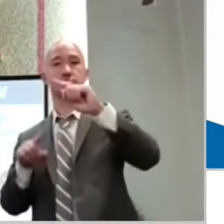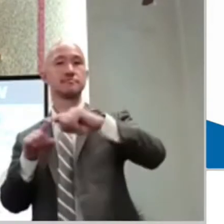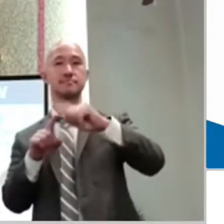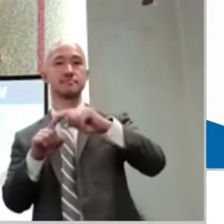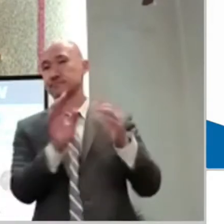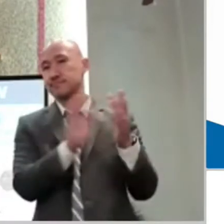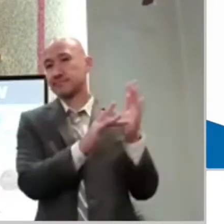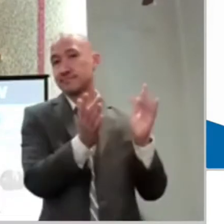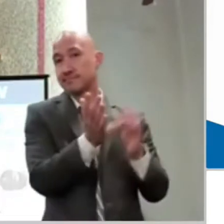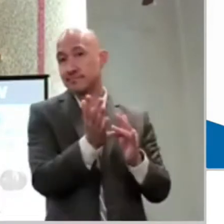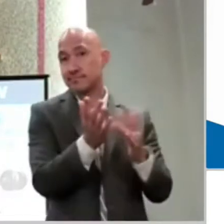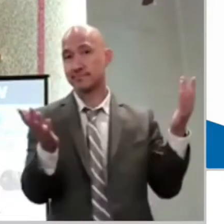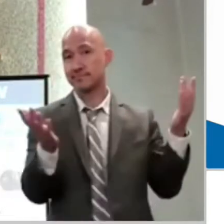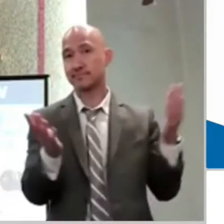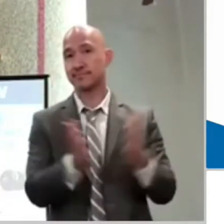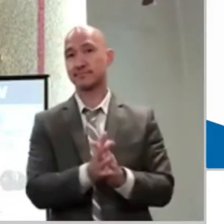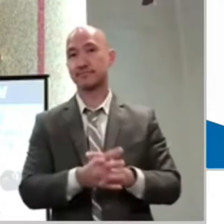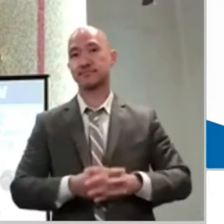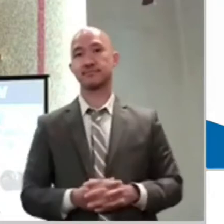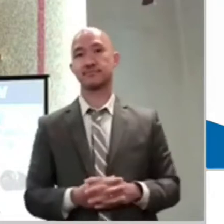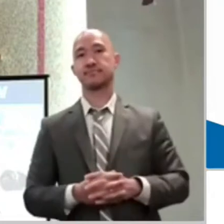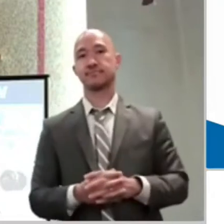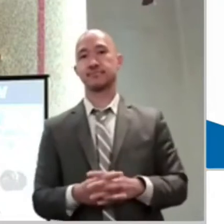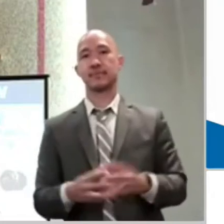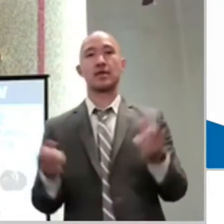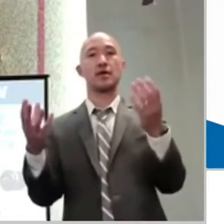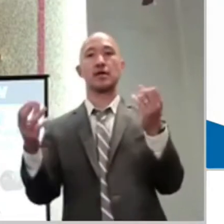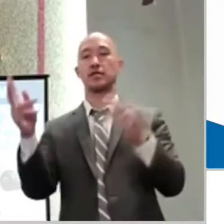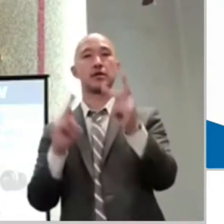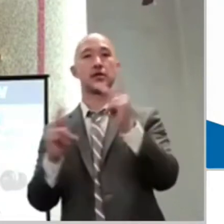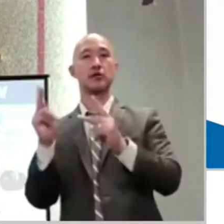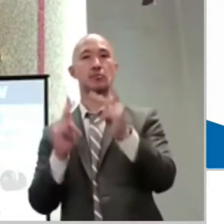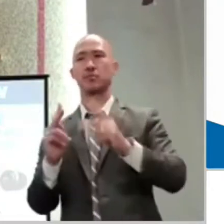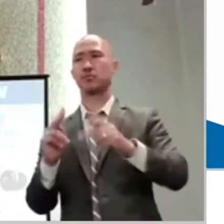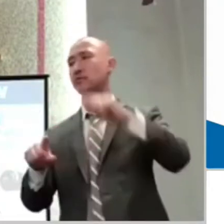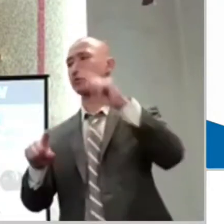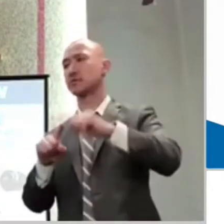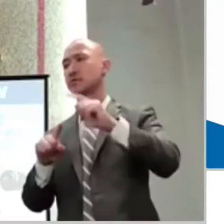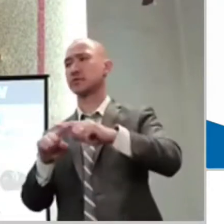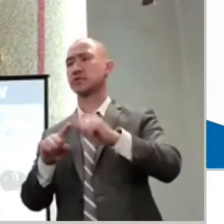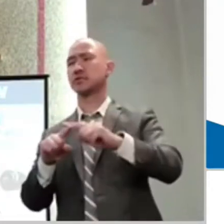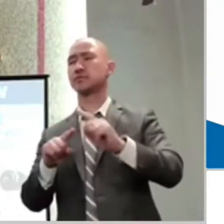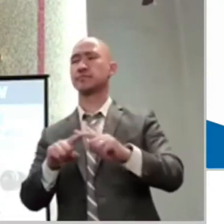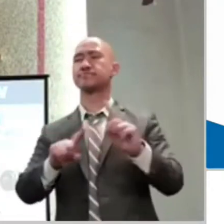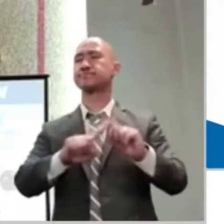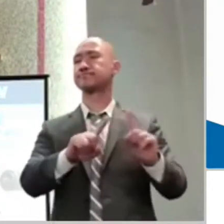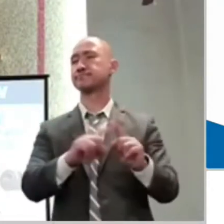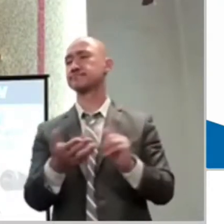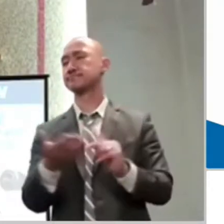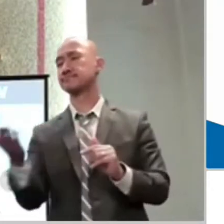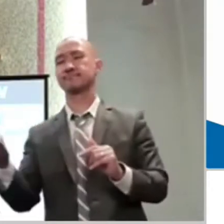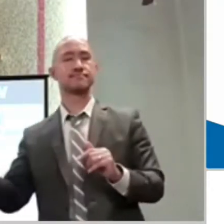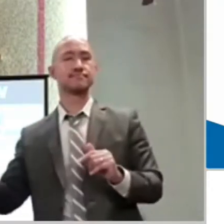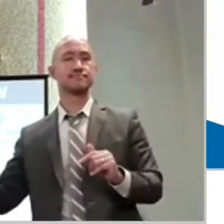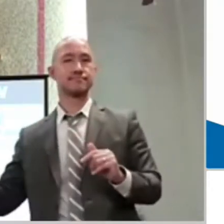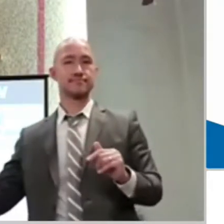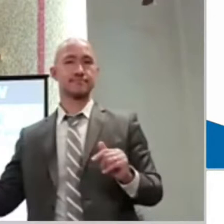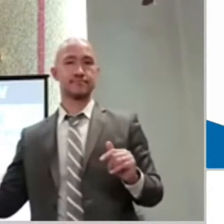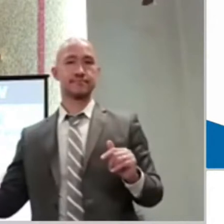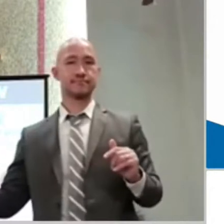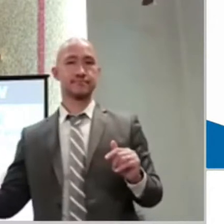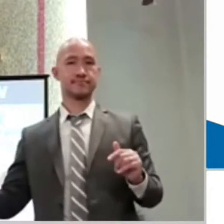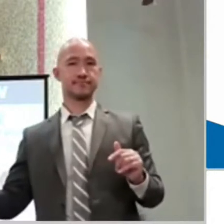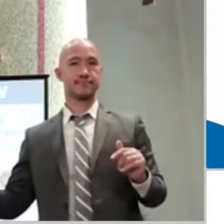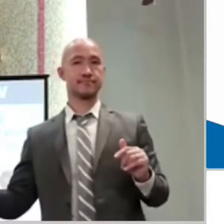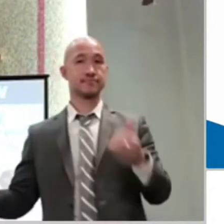approach to life in this generation, I would say that judgment still applies that Jesus is giving here.